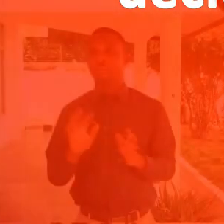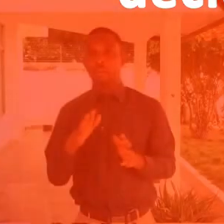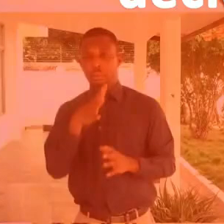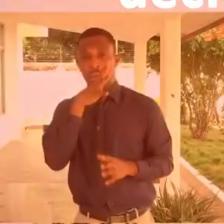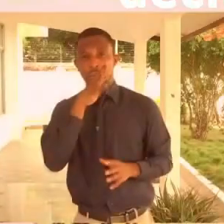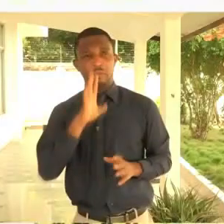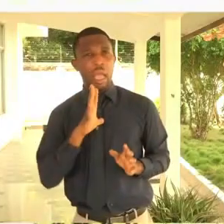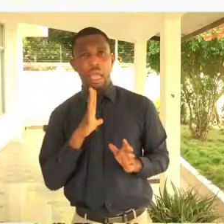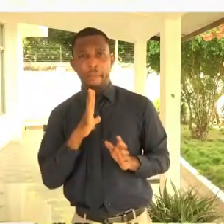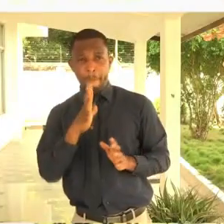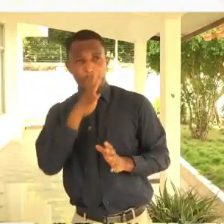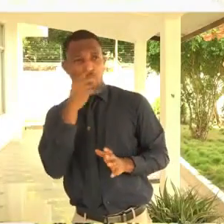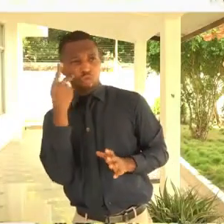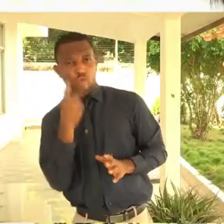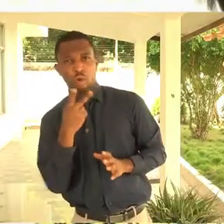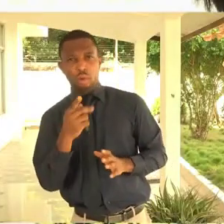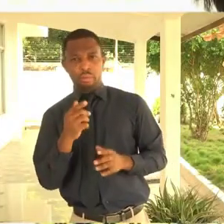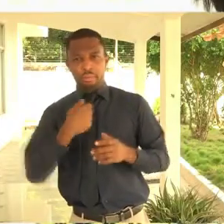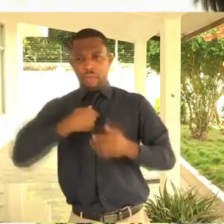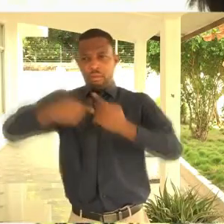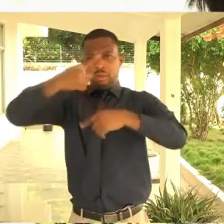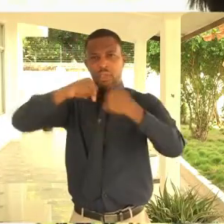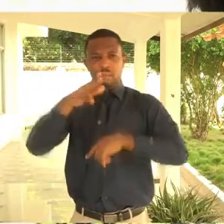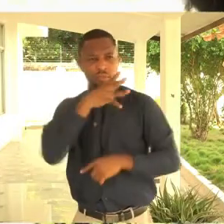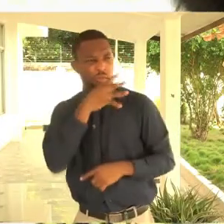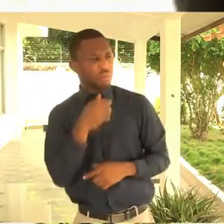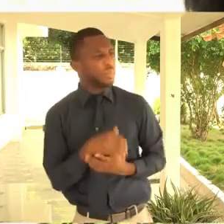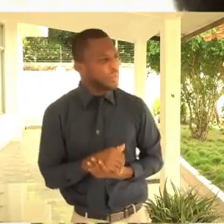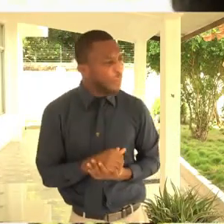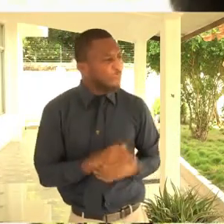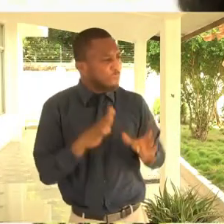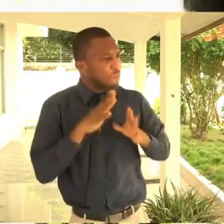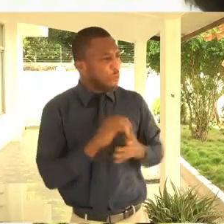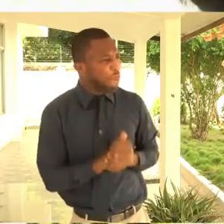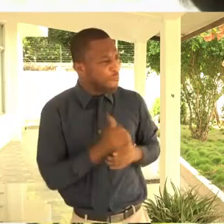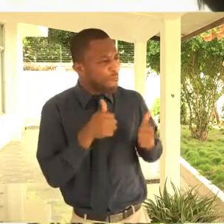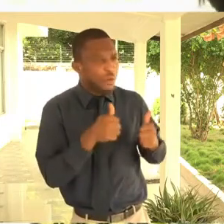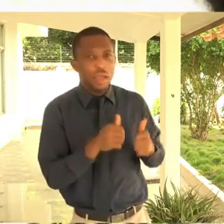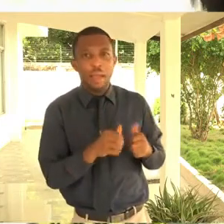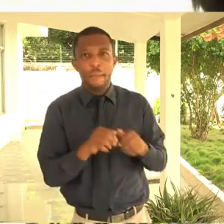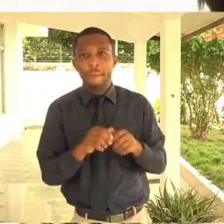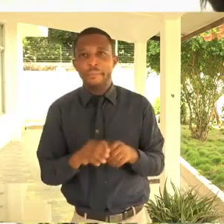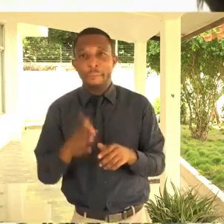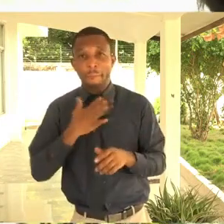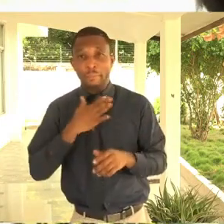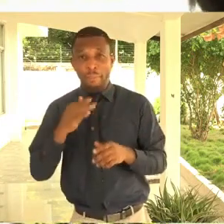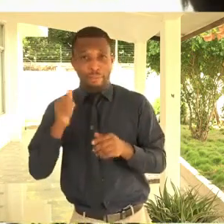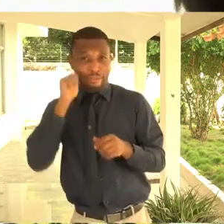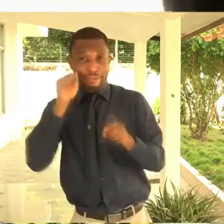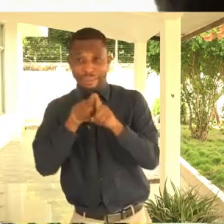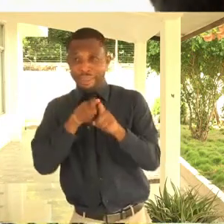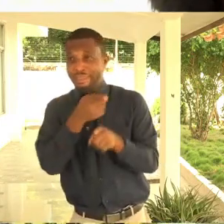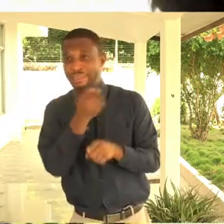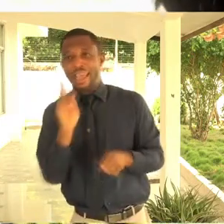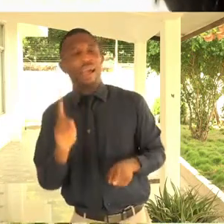My mom was okay. My mom was okay with... My mom was okay. But my siblings were like, hey,